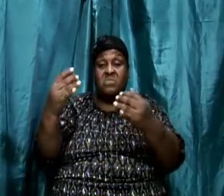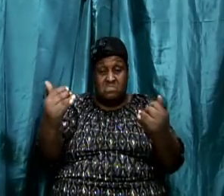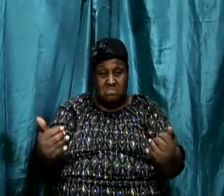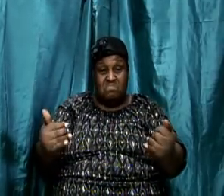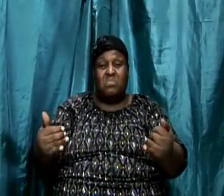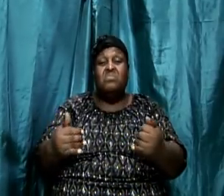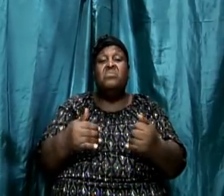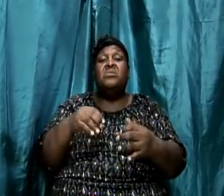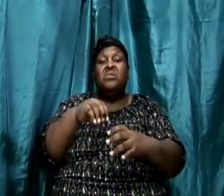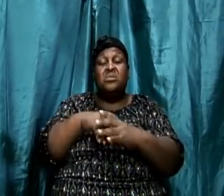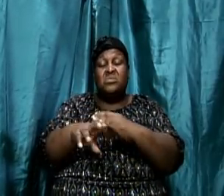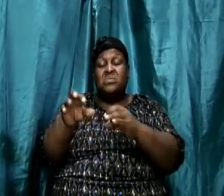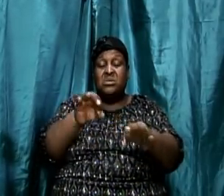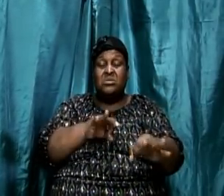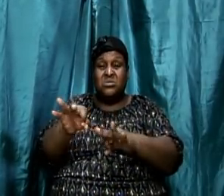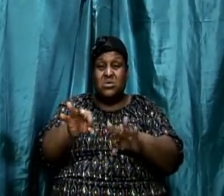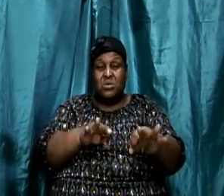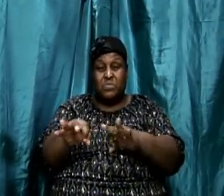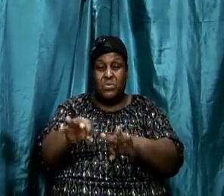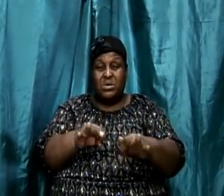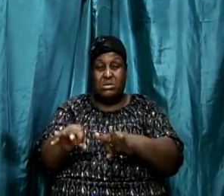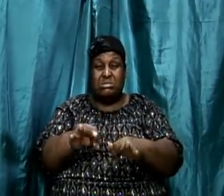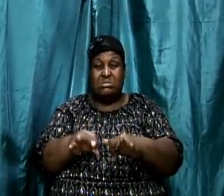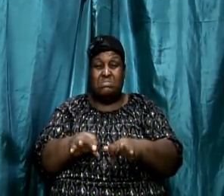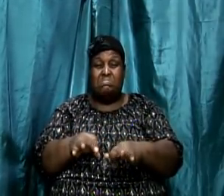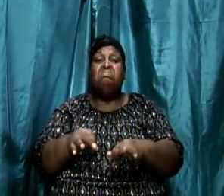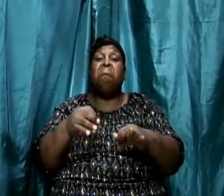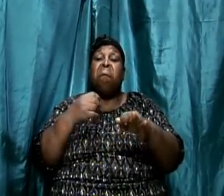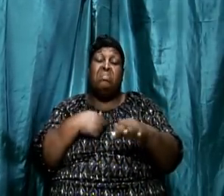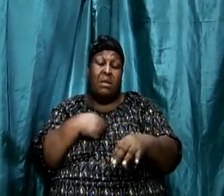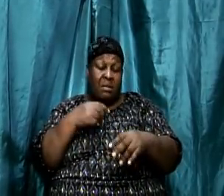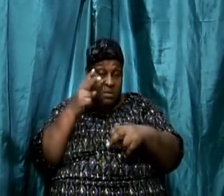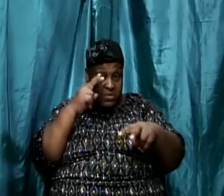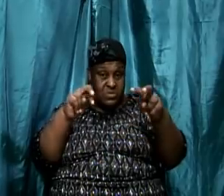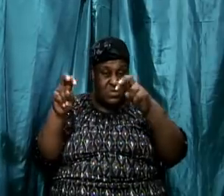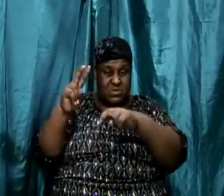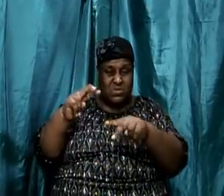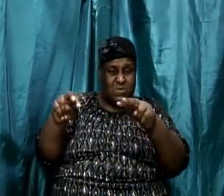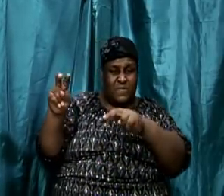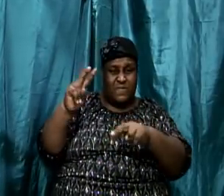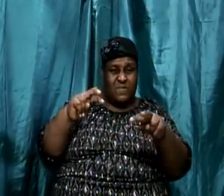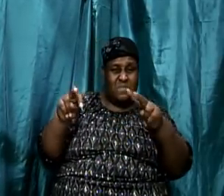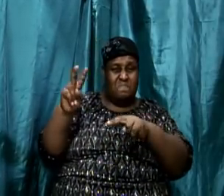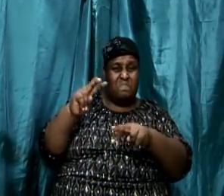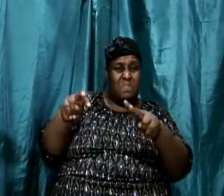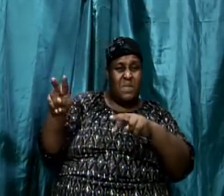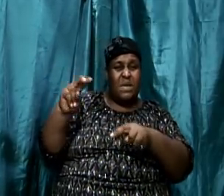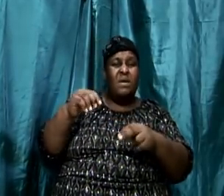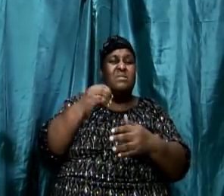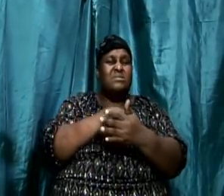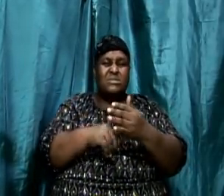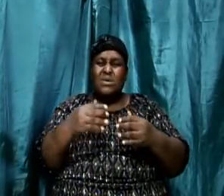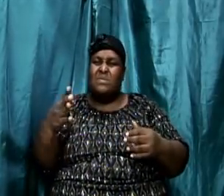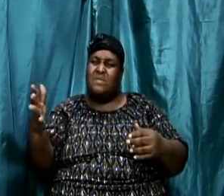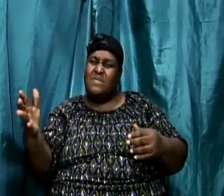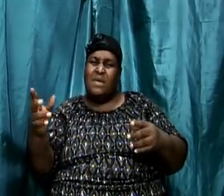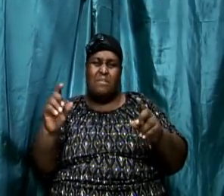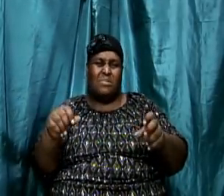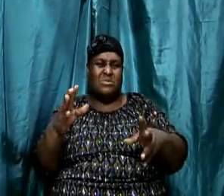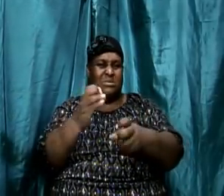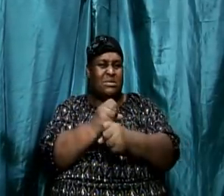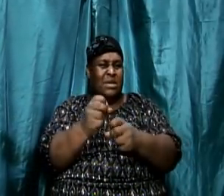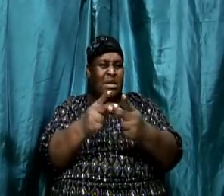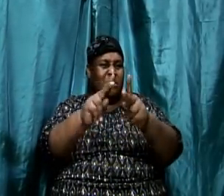Praise God. I observe that something must have taken